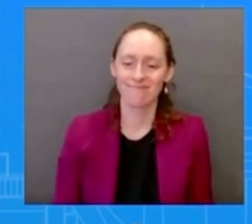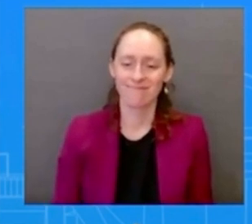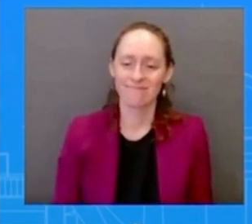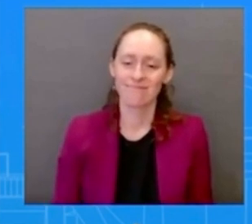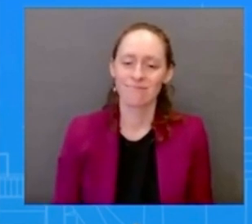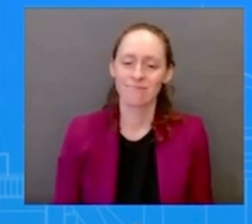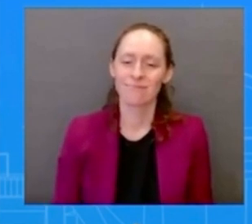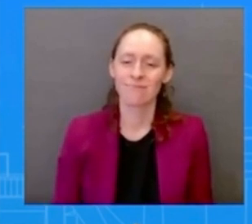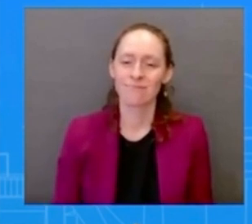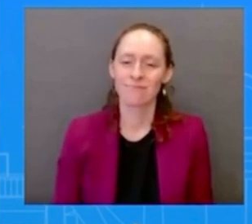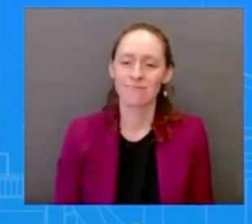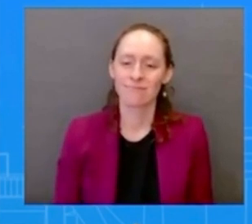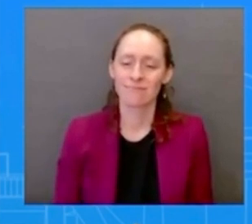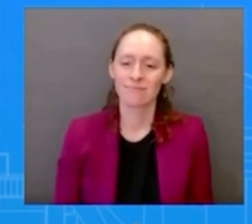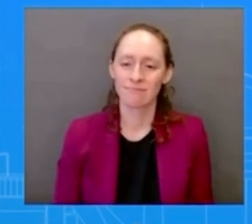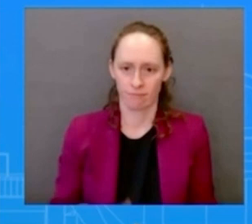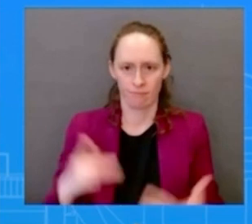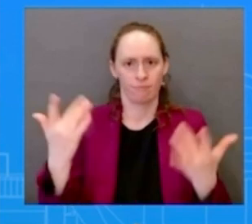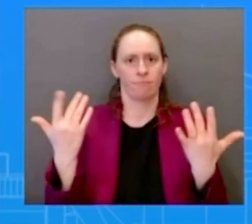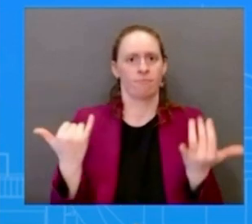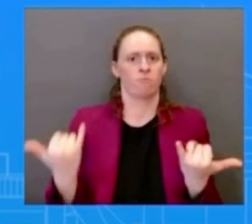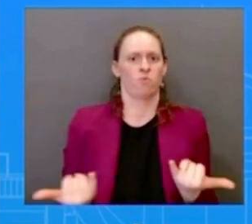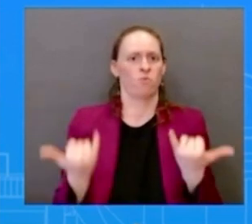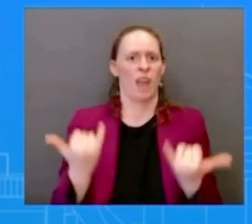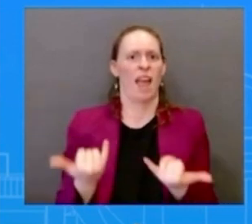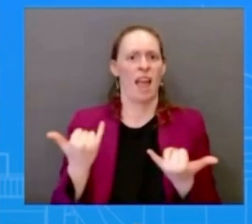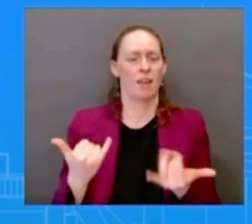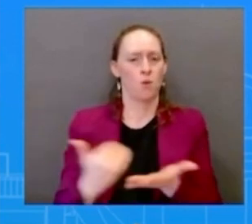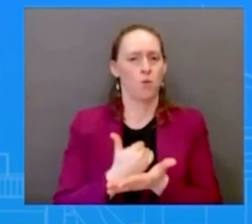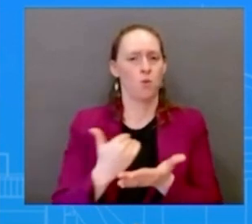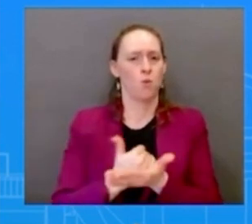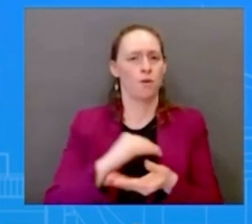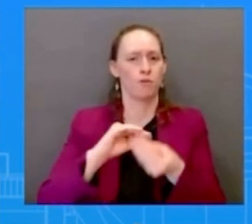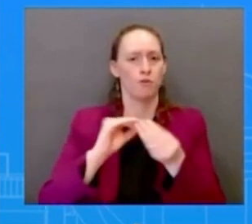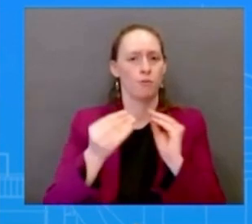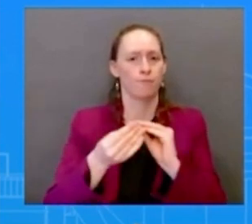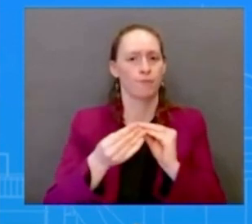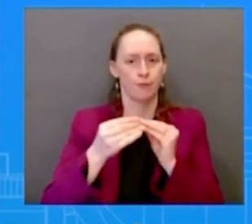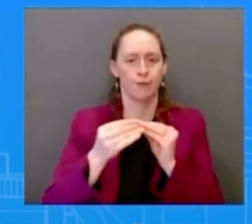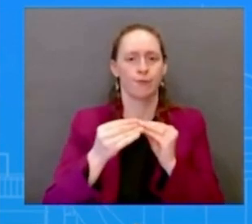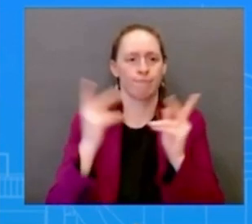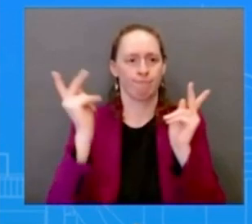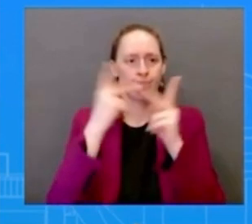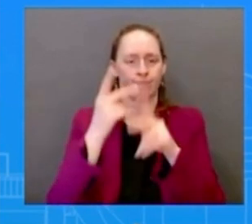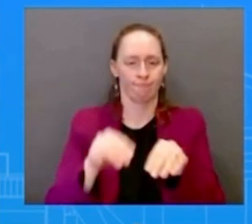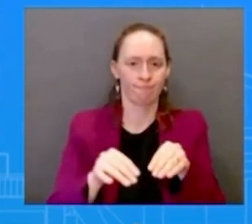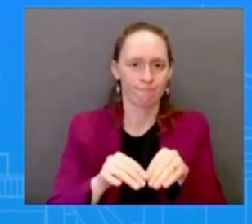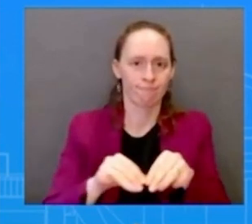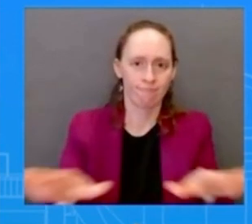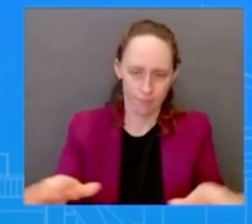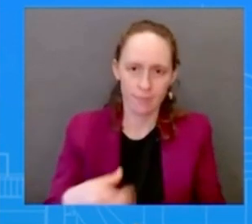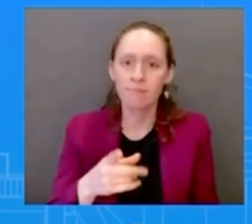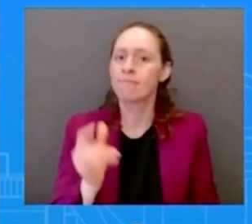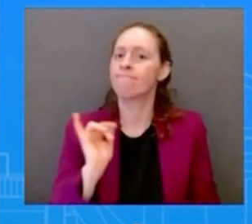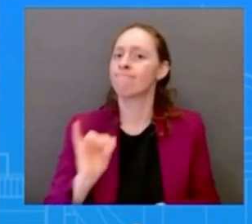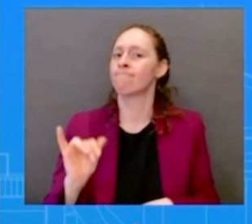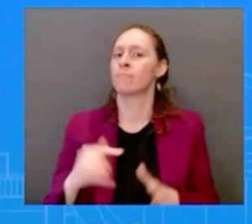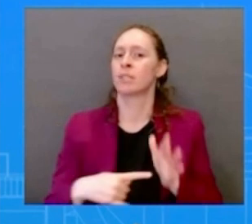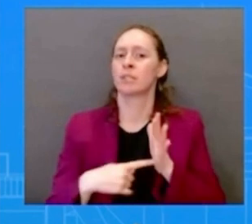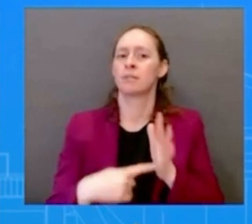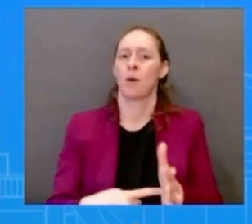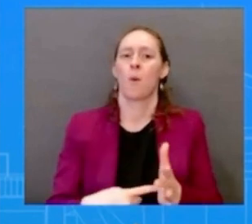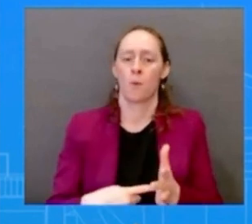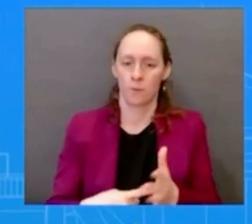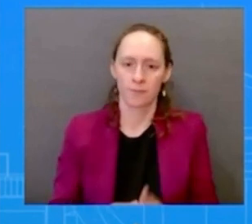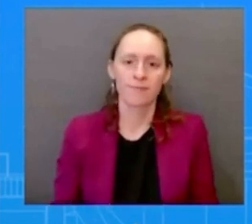uh showing the highest maternal mortality rate in half a century or a little more in fact and uh of course as i make